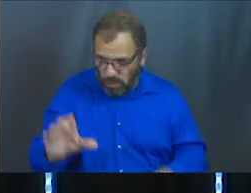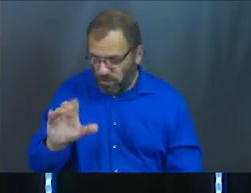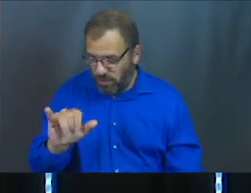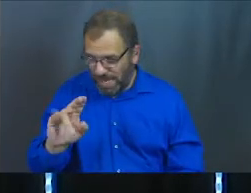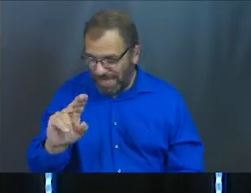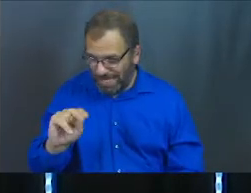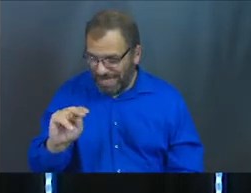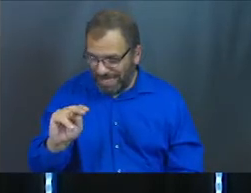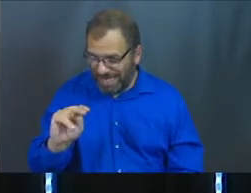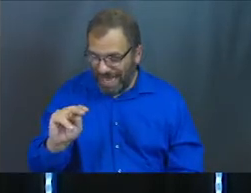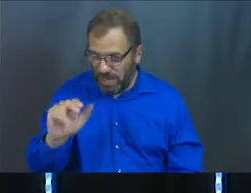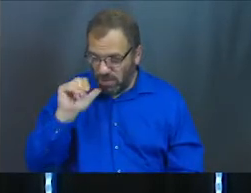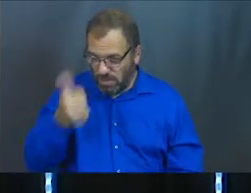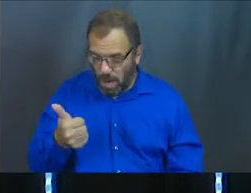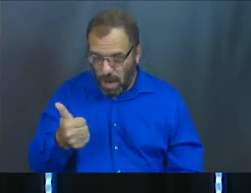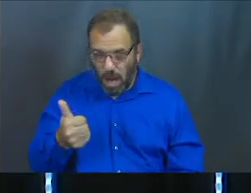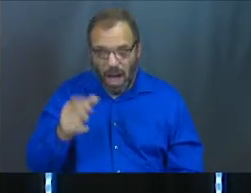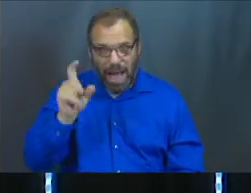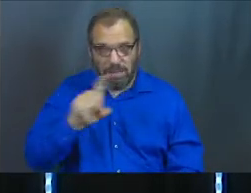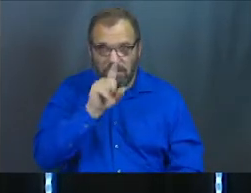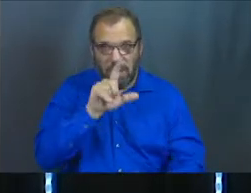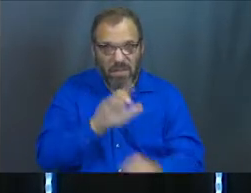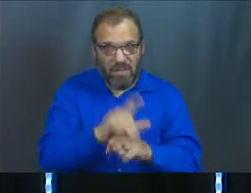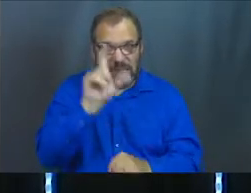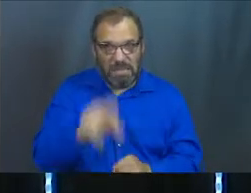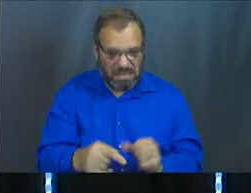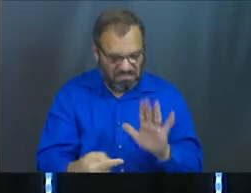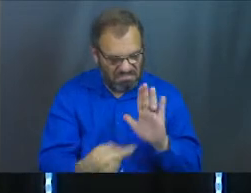tomorrow, you need confirmation.